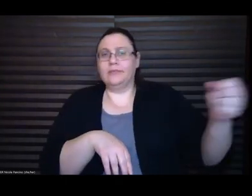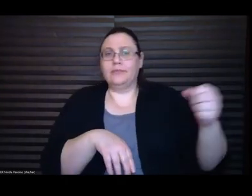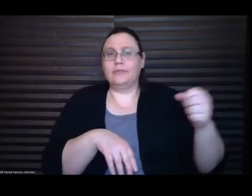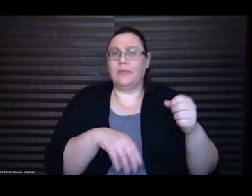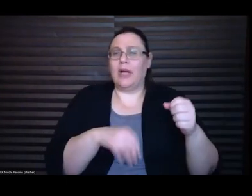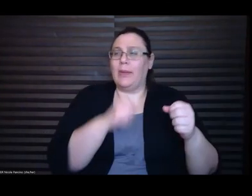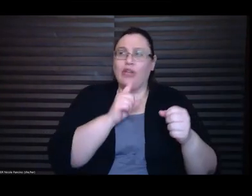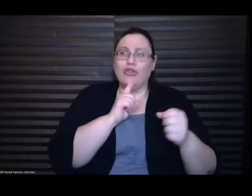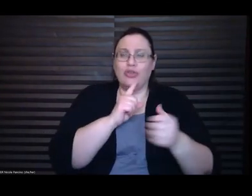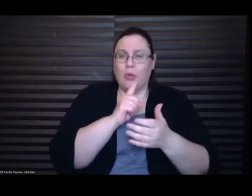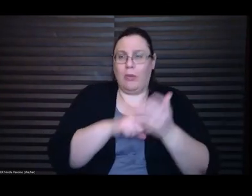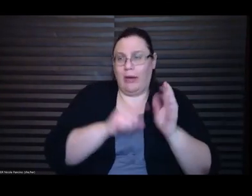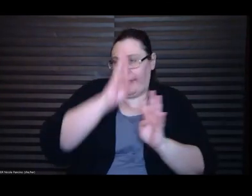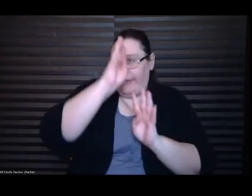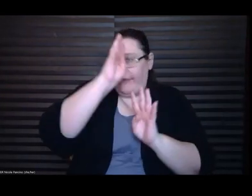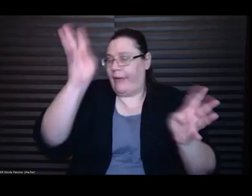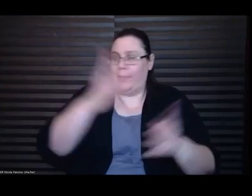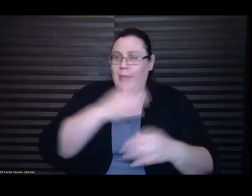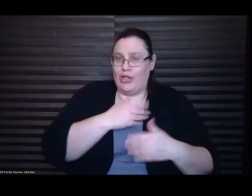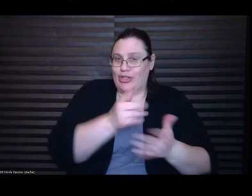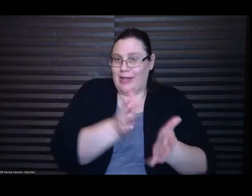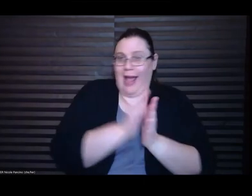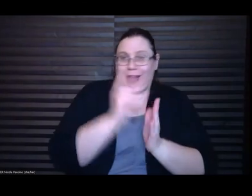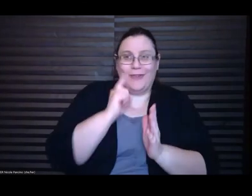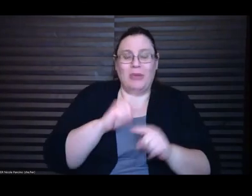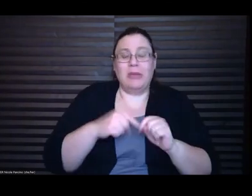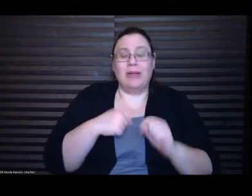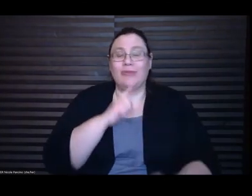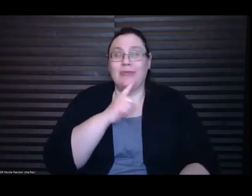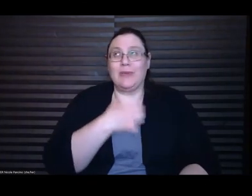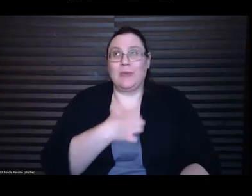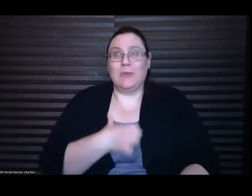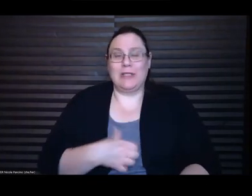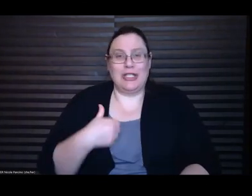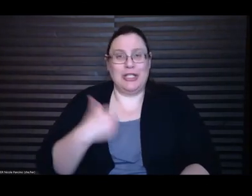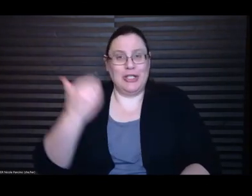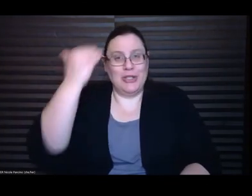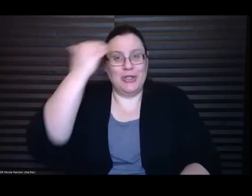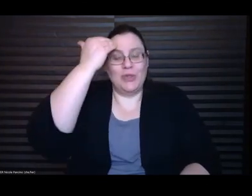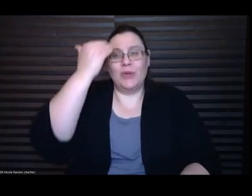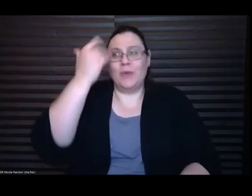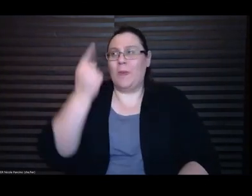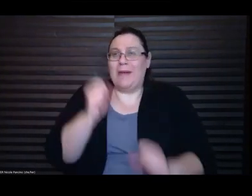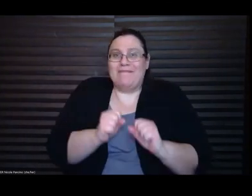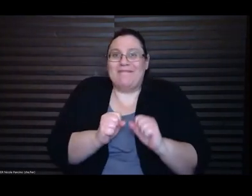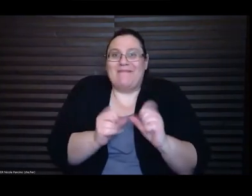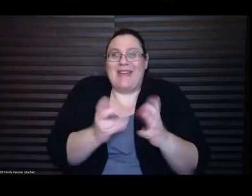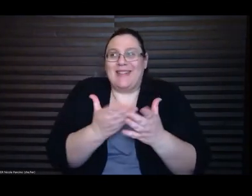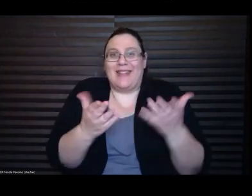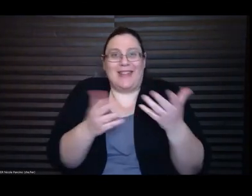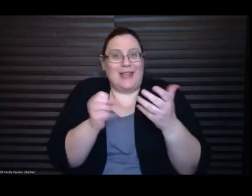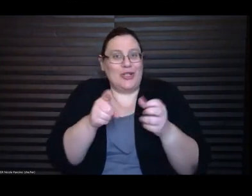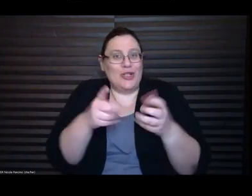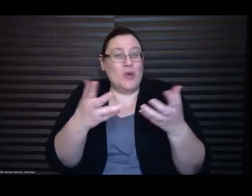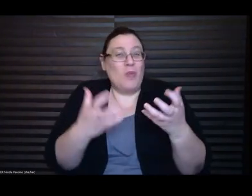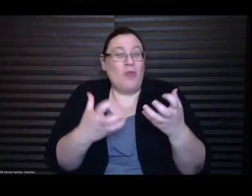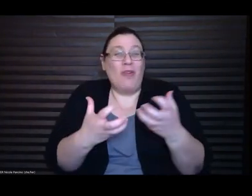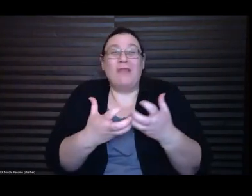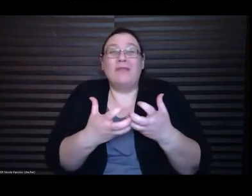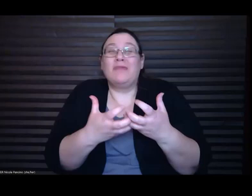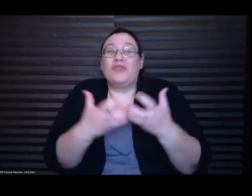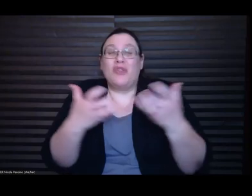did. What magical thing could you want so badly they take you away from the known world for wanting it?